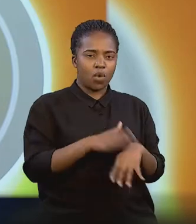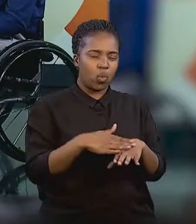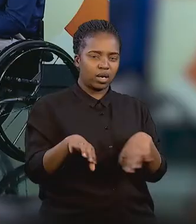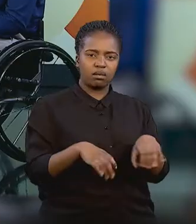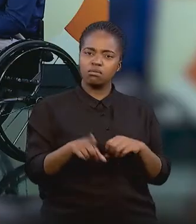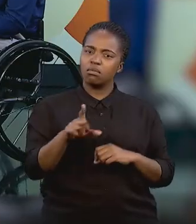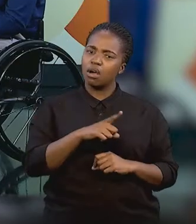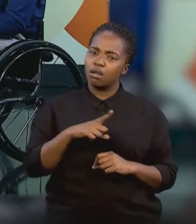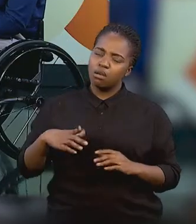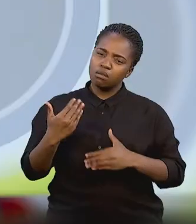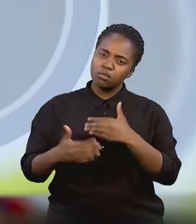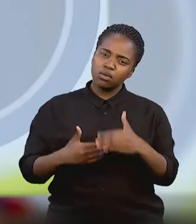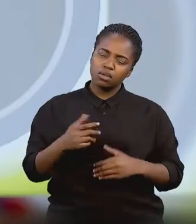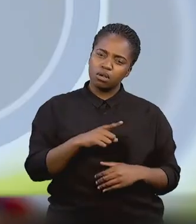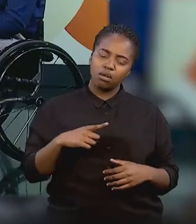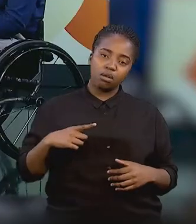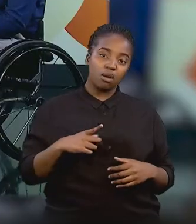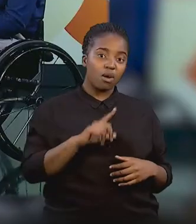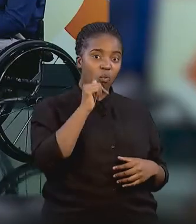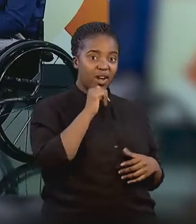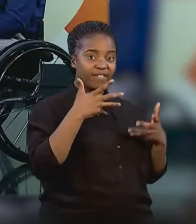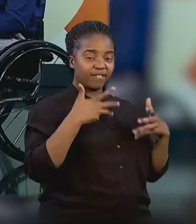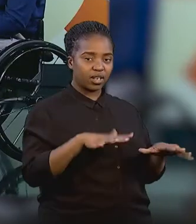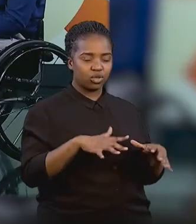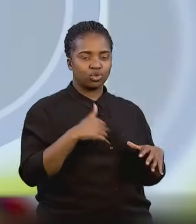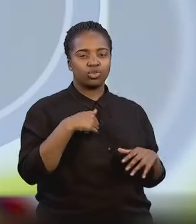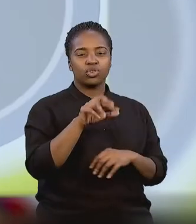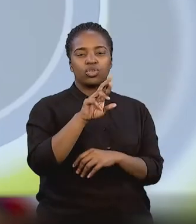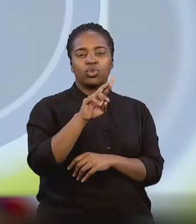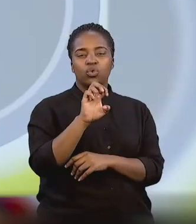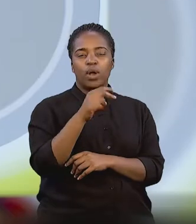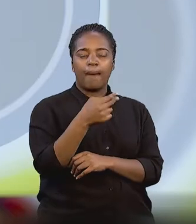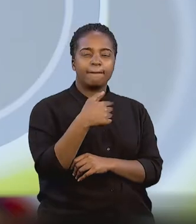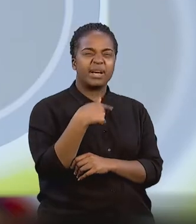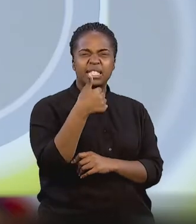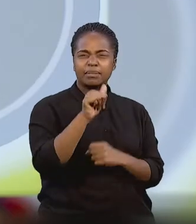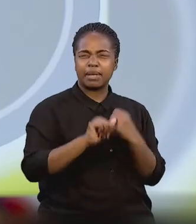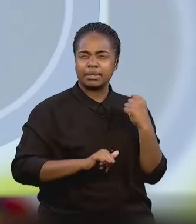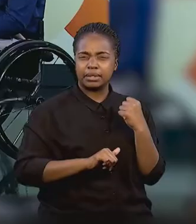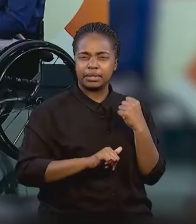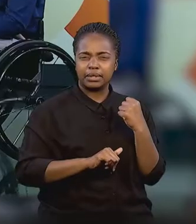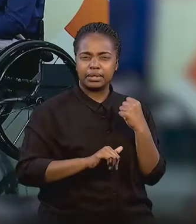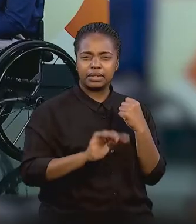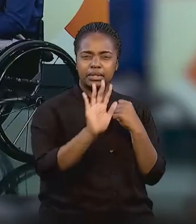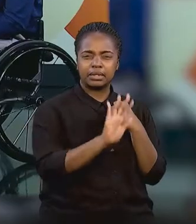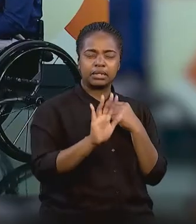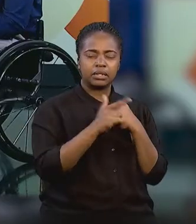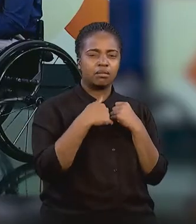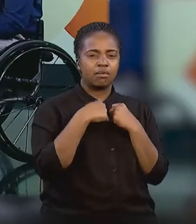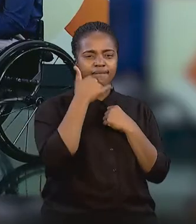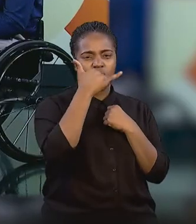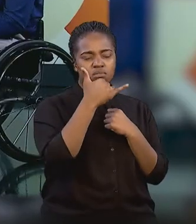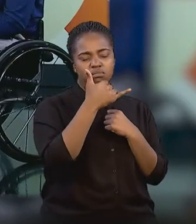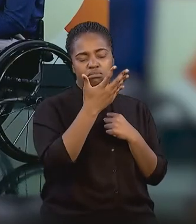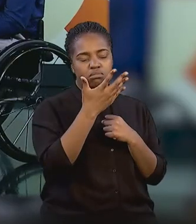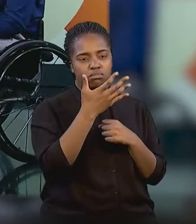more active. How long did that process take for you? After I got out of rehab, I think it took about six months. I just called my